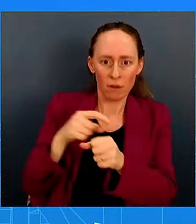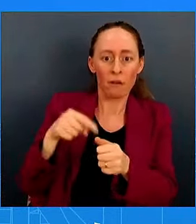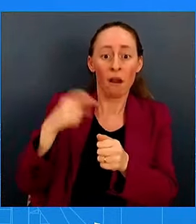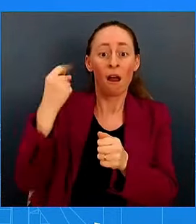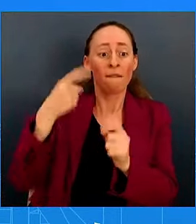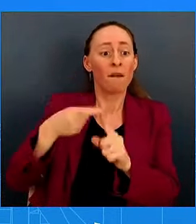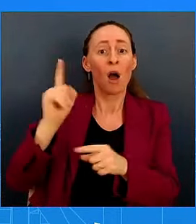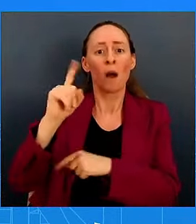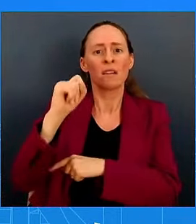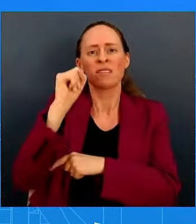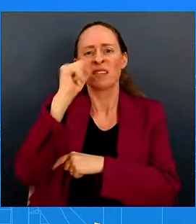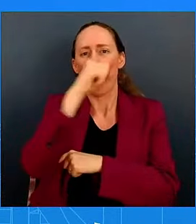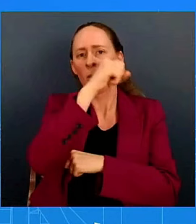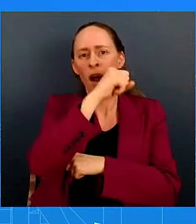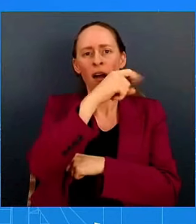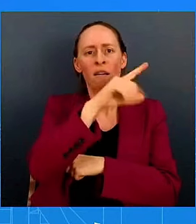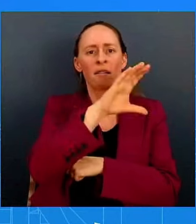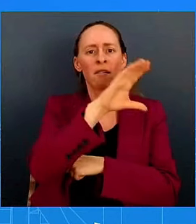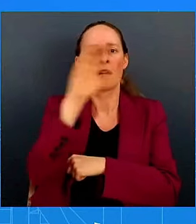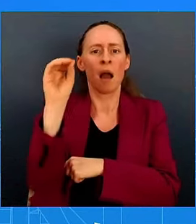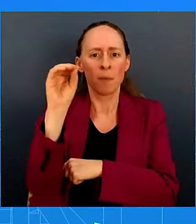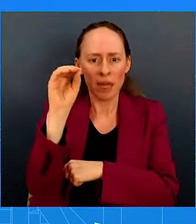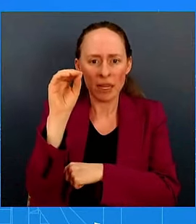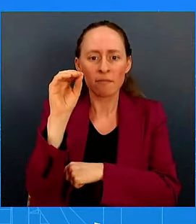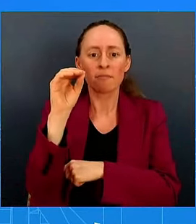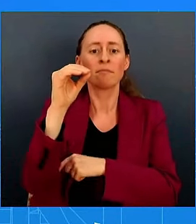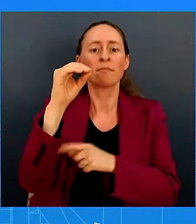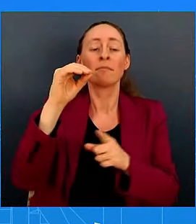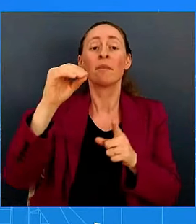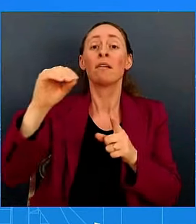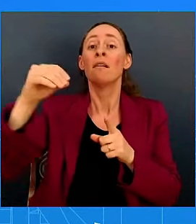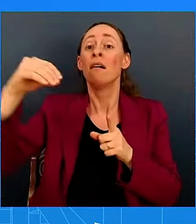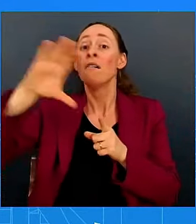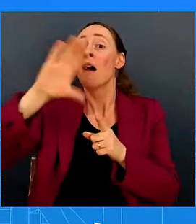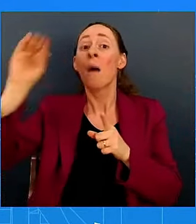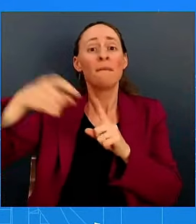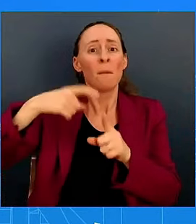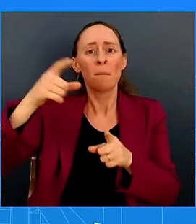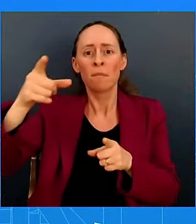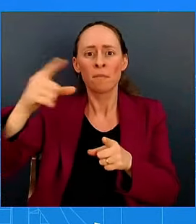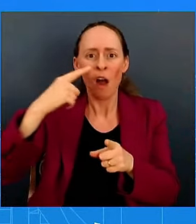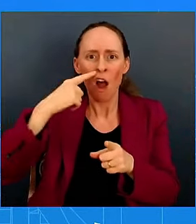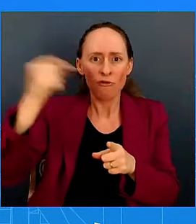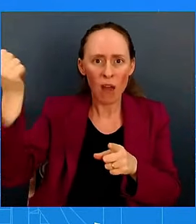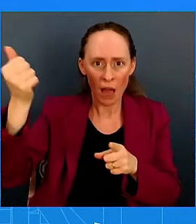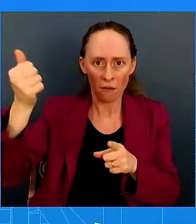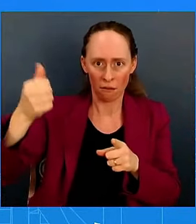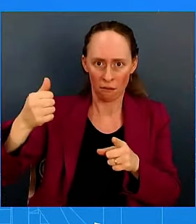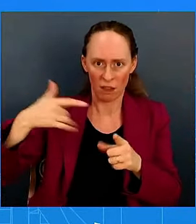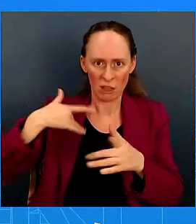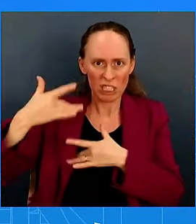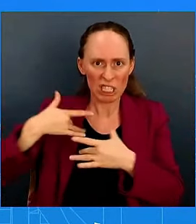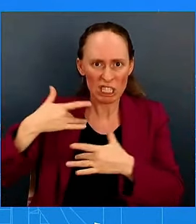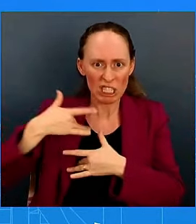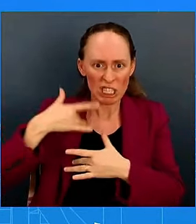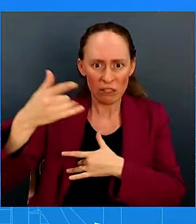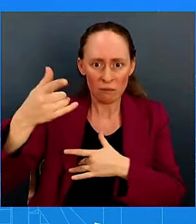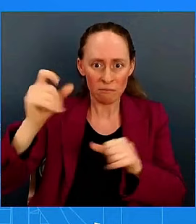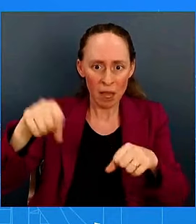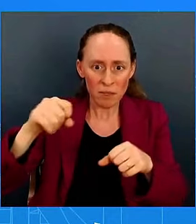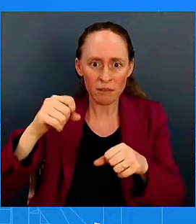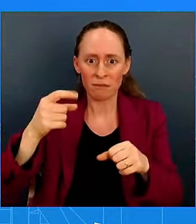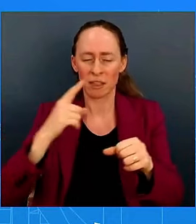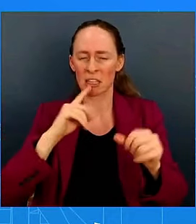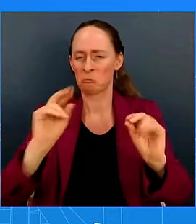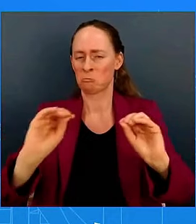company that may have had a licensing deal with this, would you be concerned it could blow up? Again, Ed, I have nothing more to add on this. Our sources